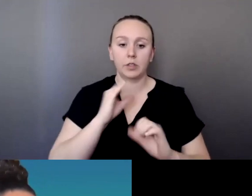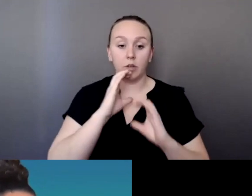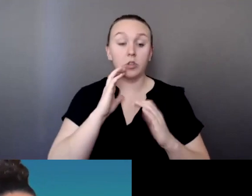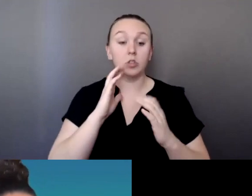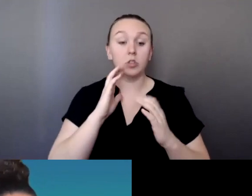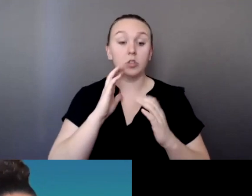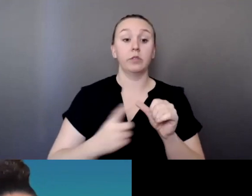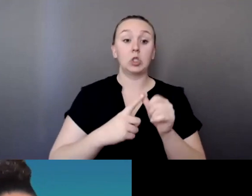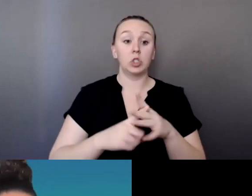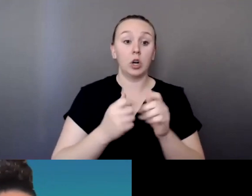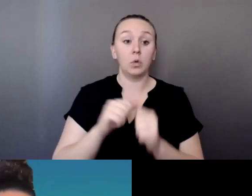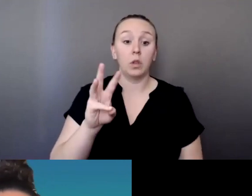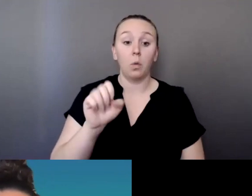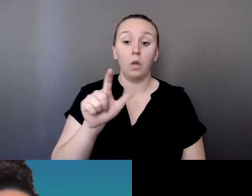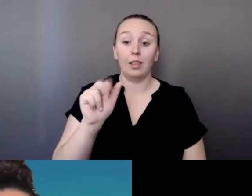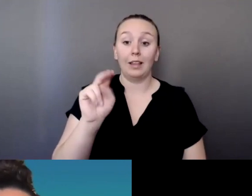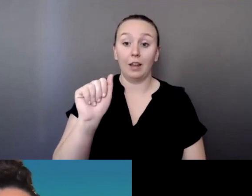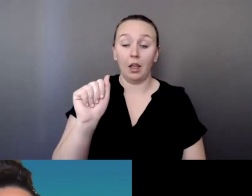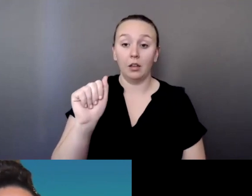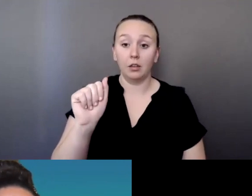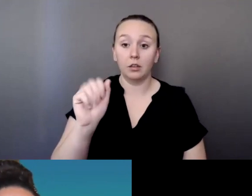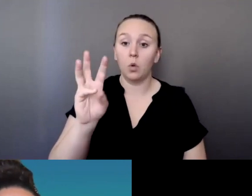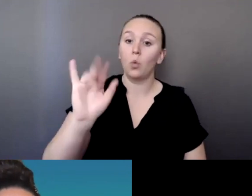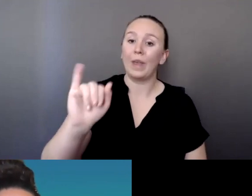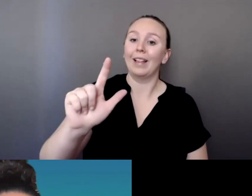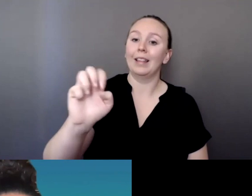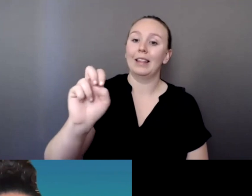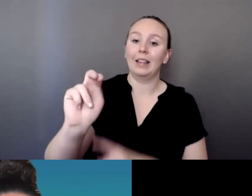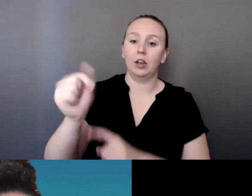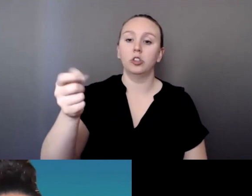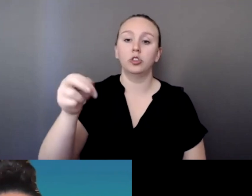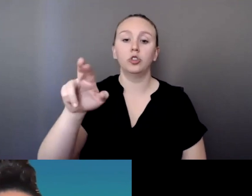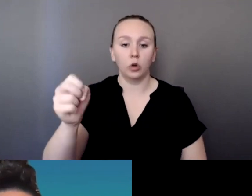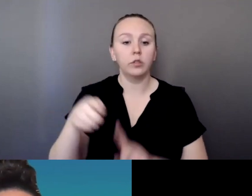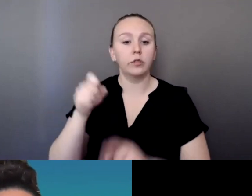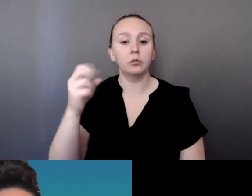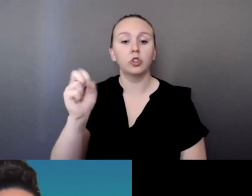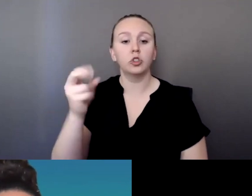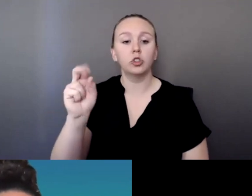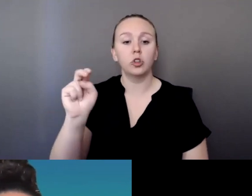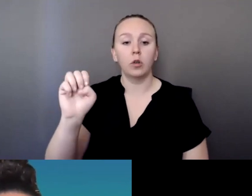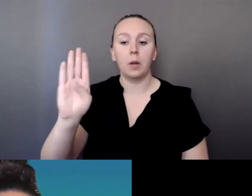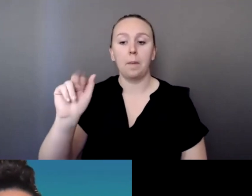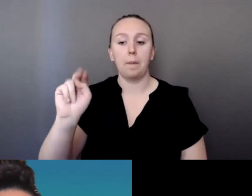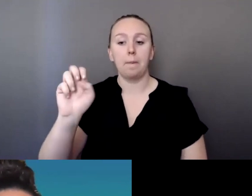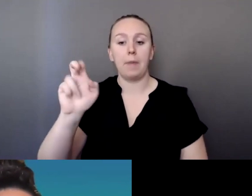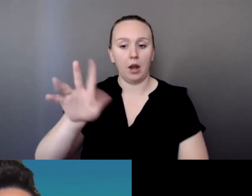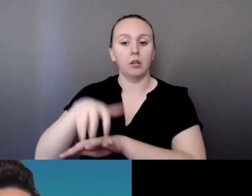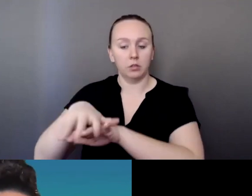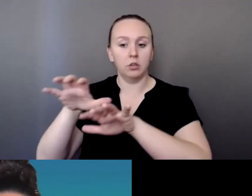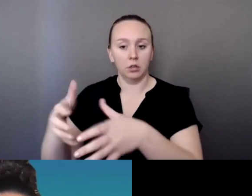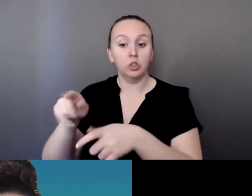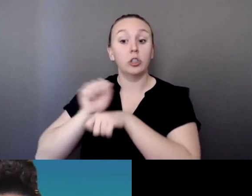Walena is from the Shoshone Bannock Nation and is a grassroots community organizer in that community around